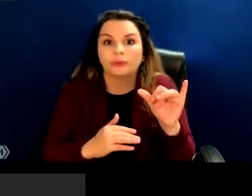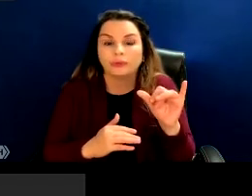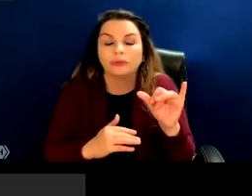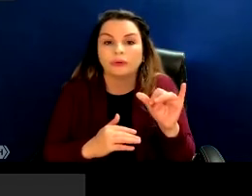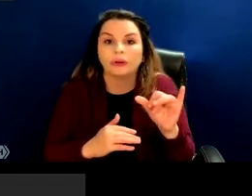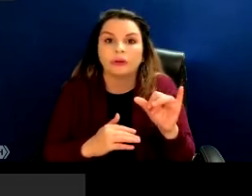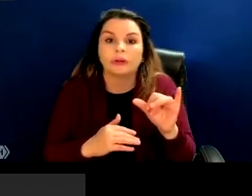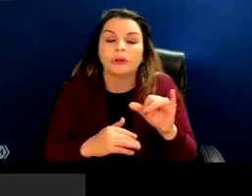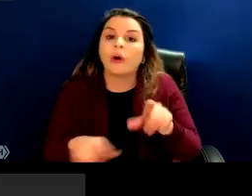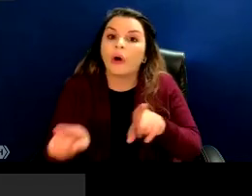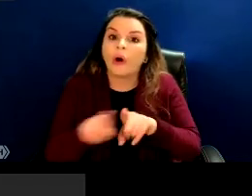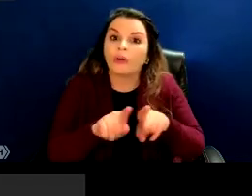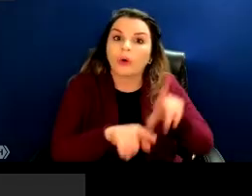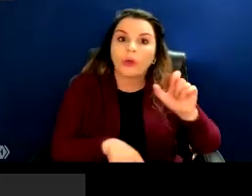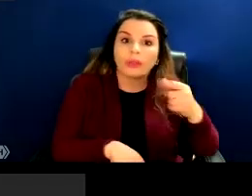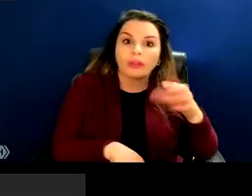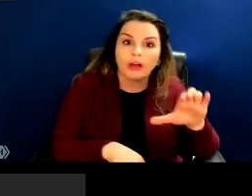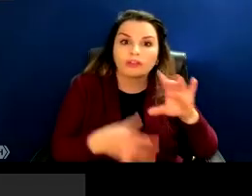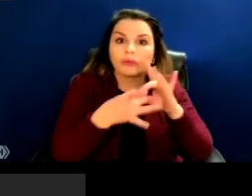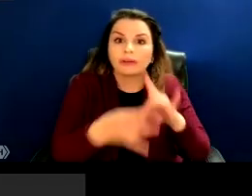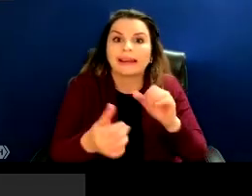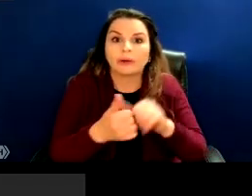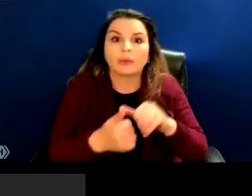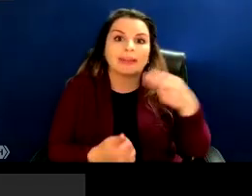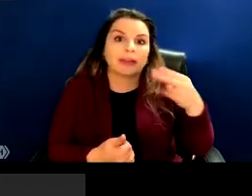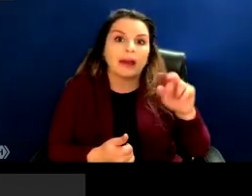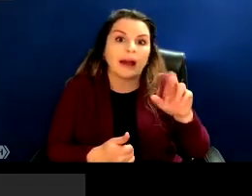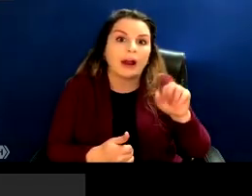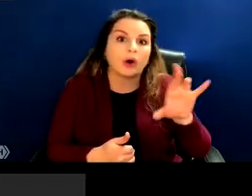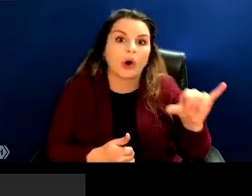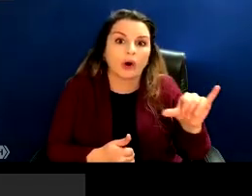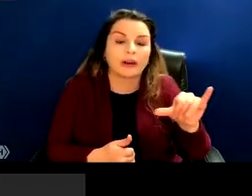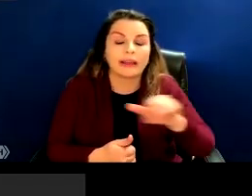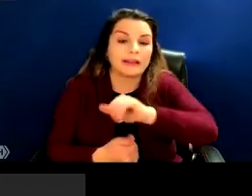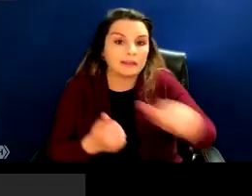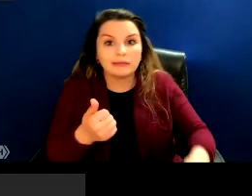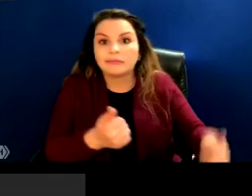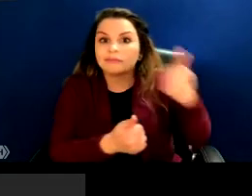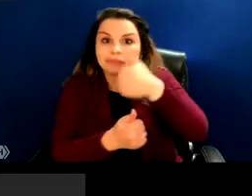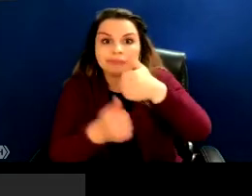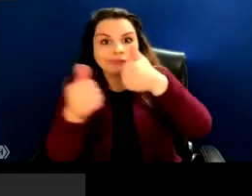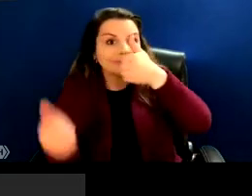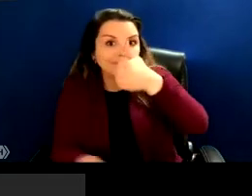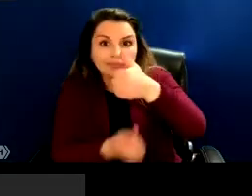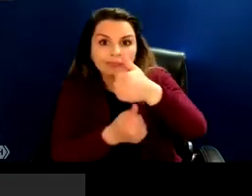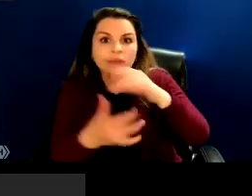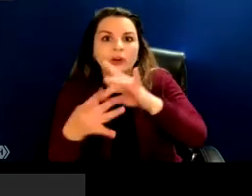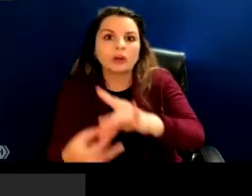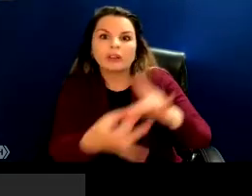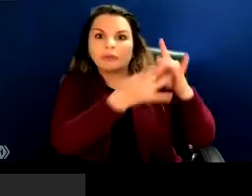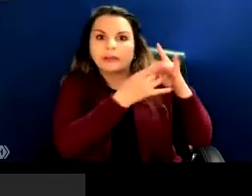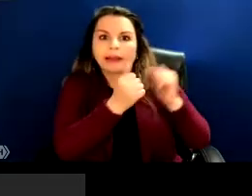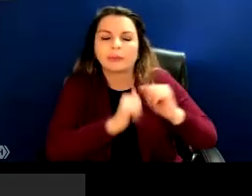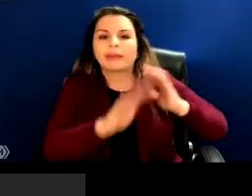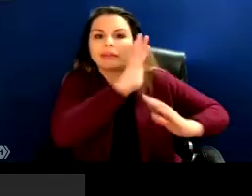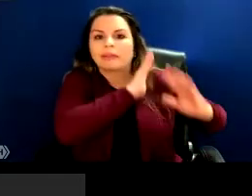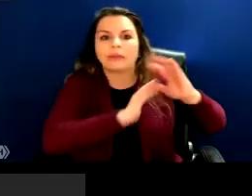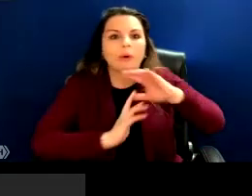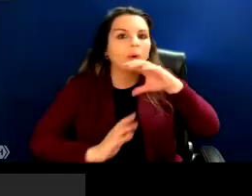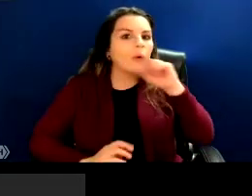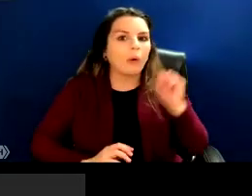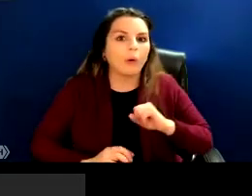underlying logics that we have about hierarchical systems are tied to these early scientific